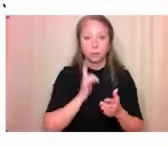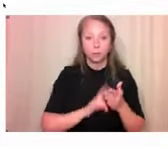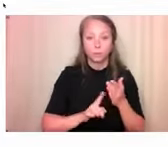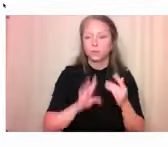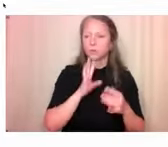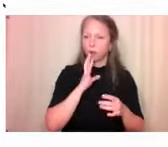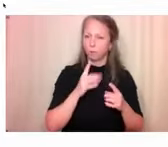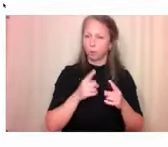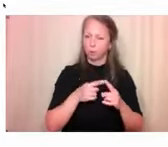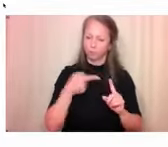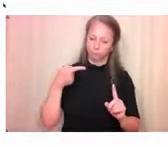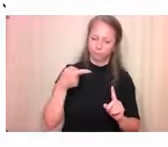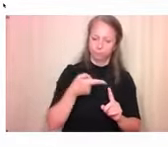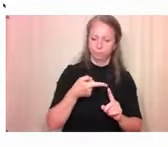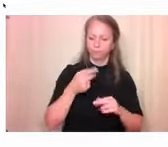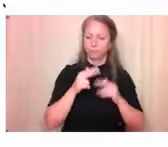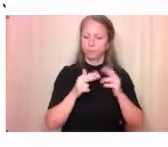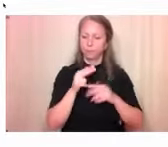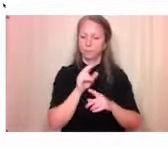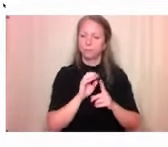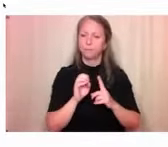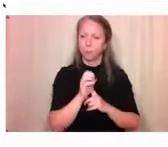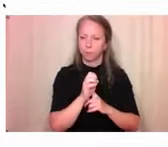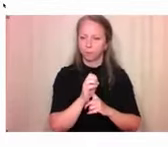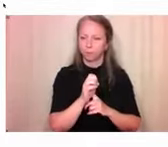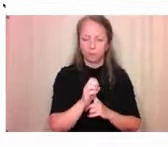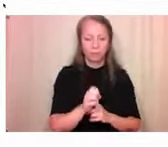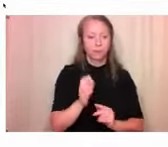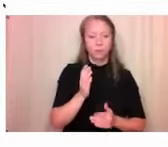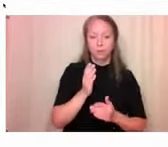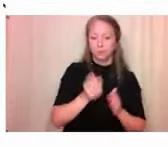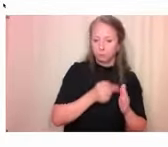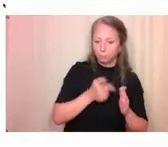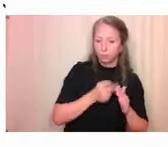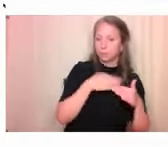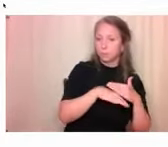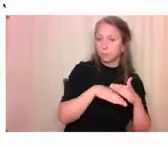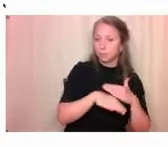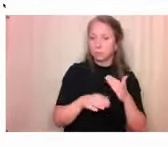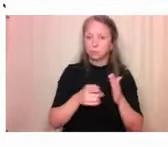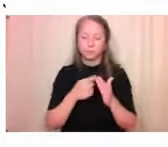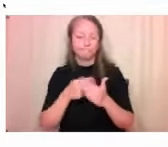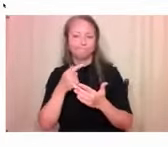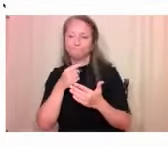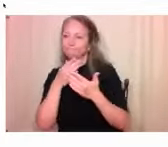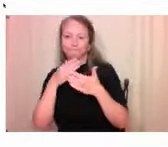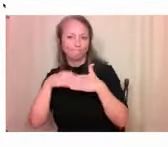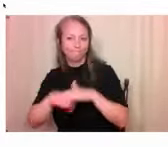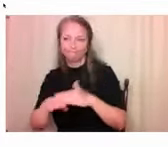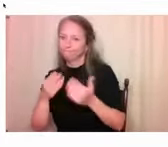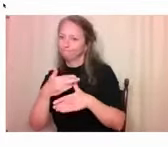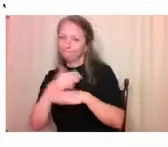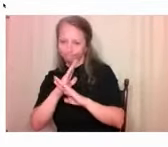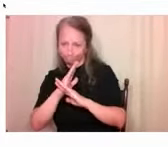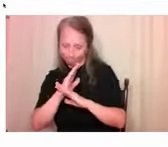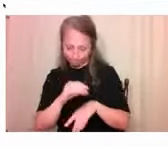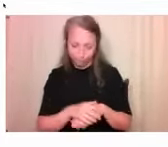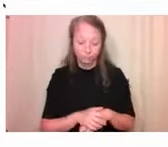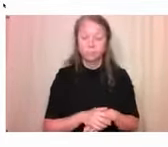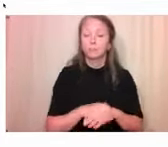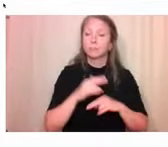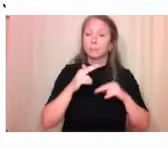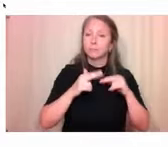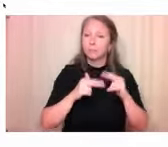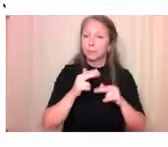accessible or inaccessible for different users. So the built environment refers to anywhere that is constructed or